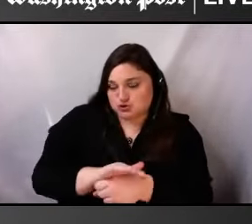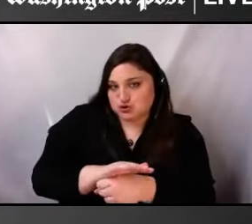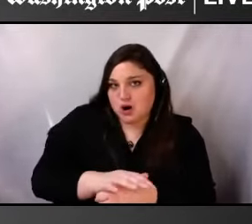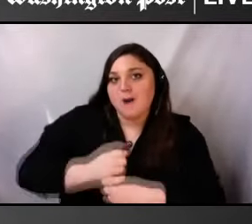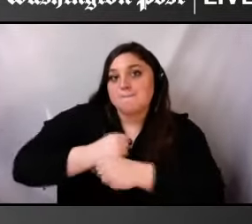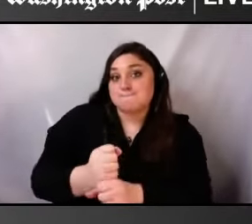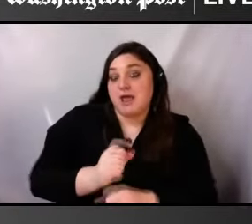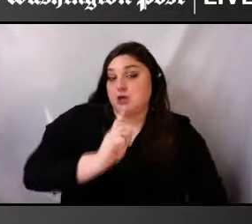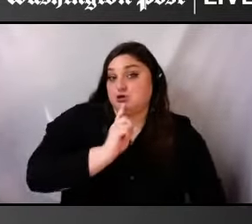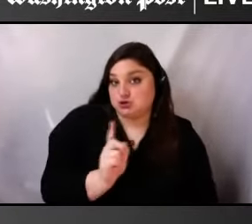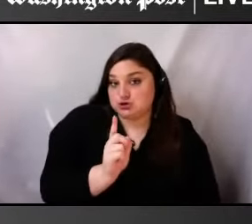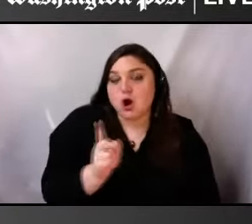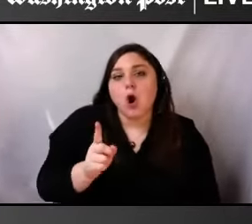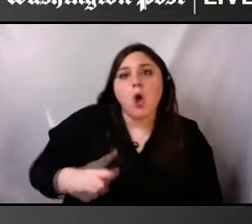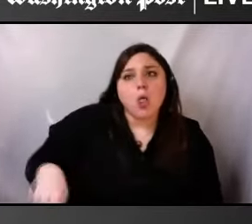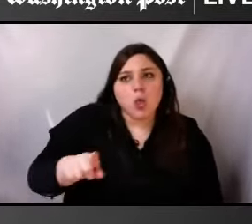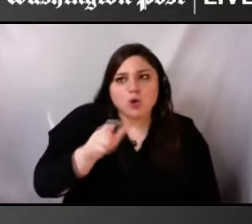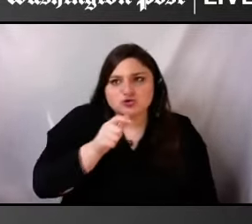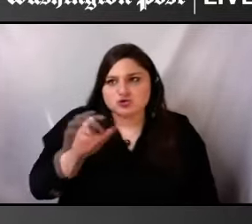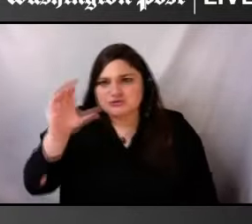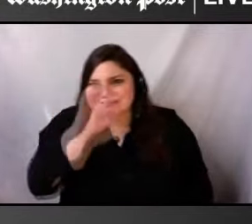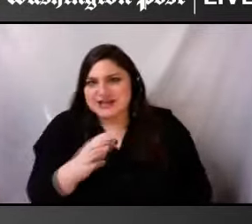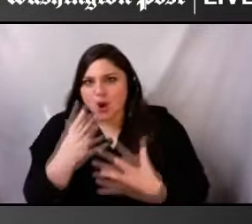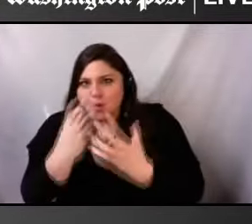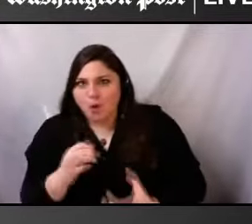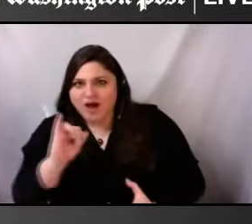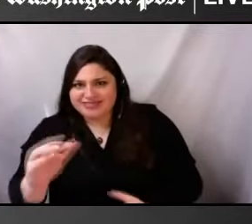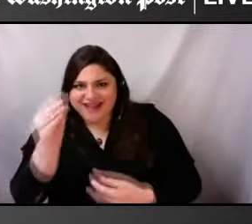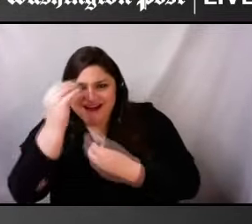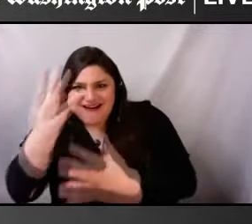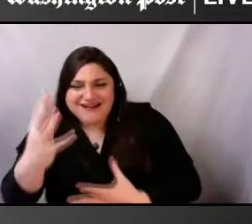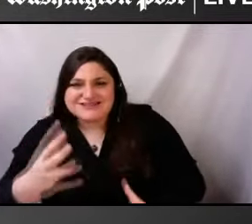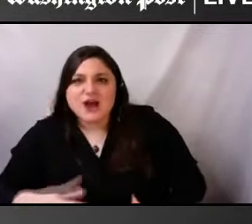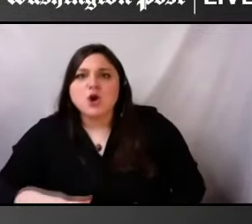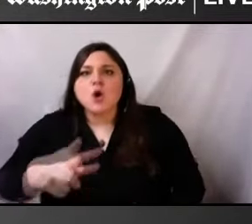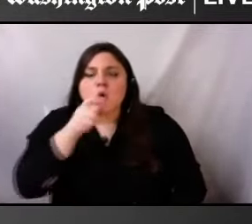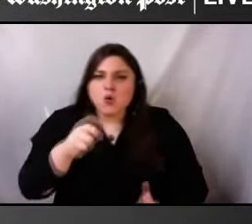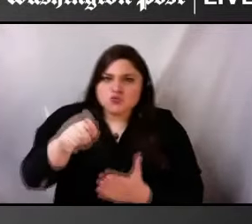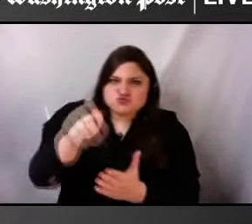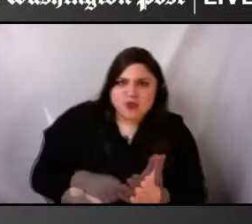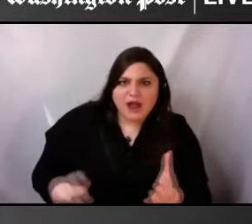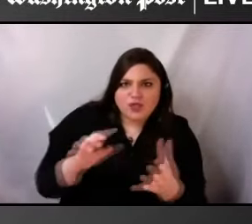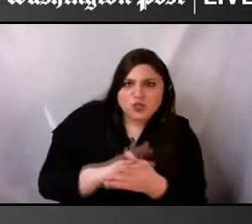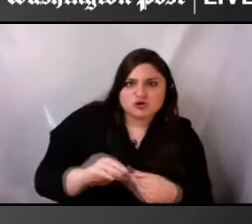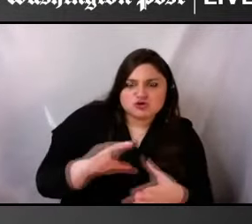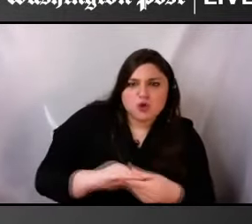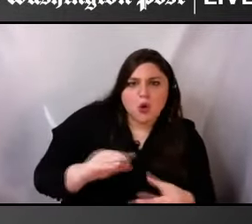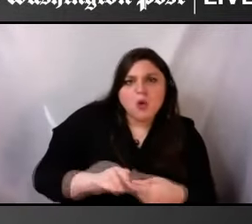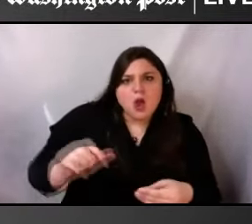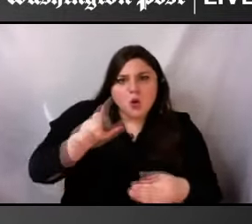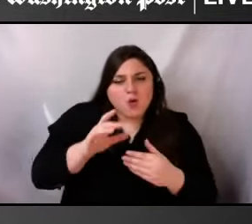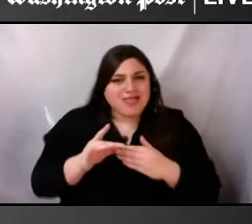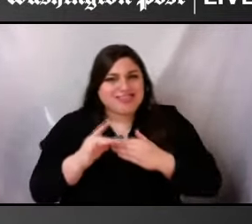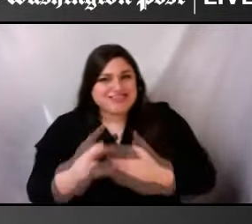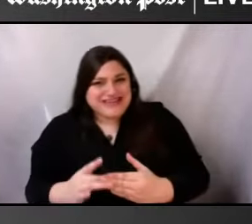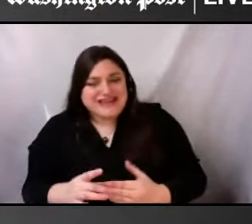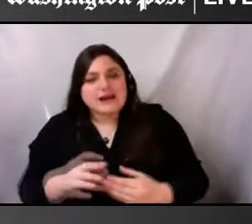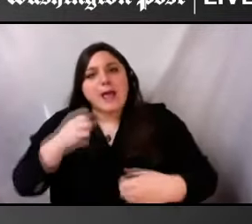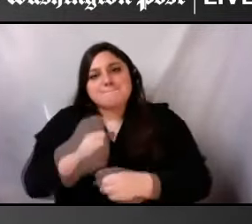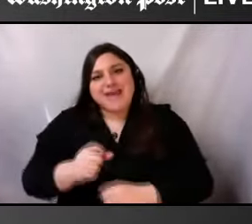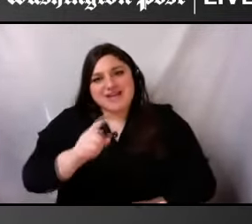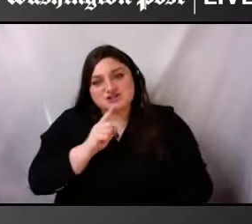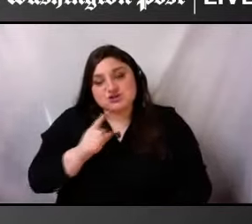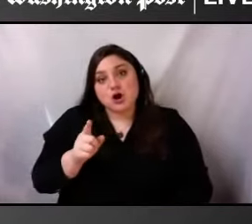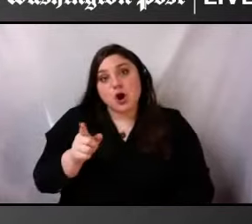stories, who are, are, are, um, at, have the opportunity to create narratives. So,